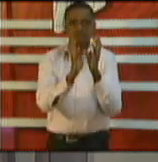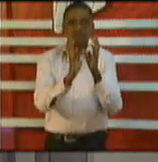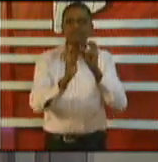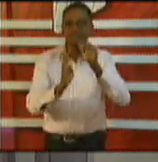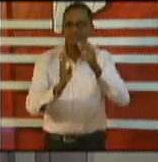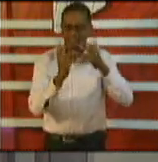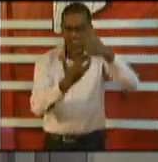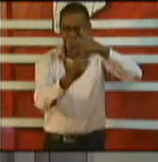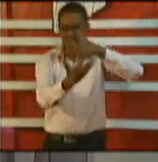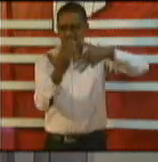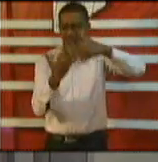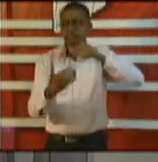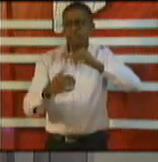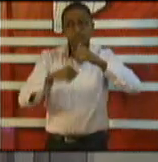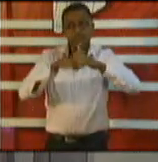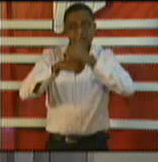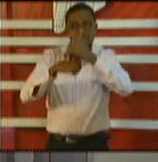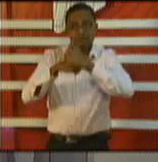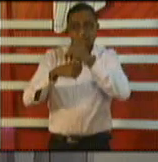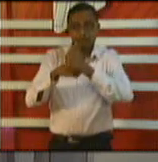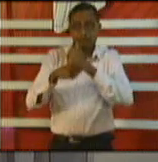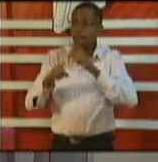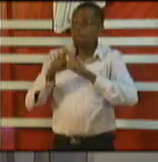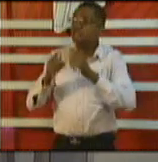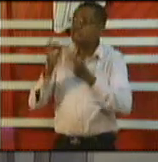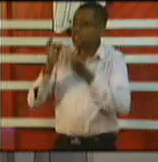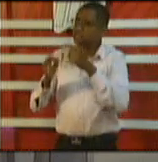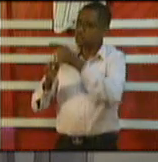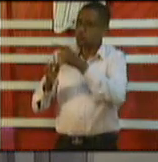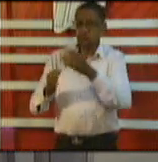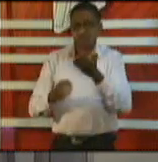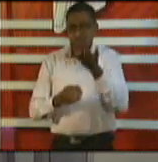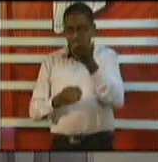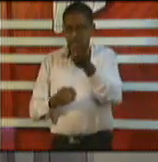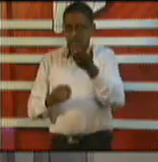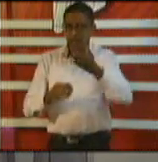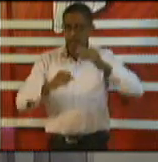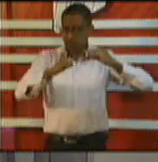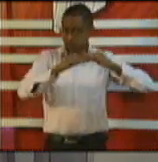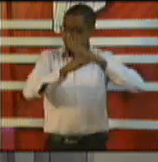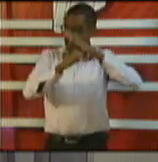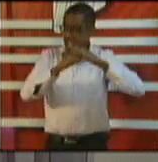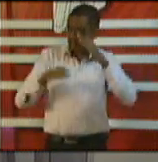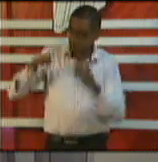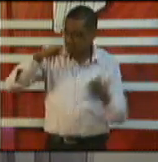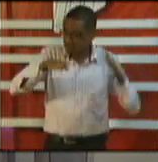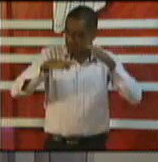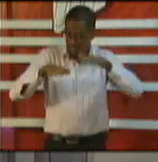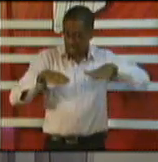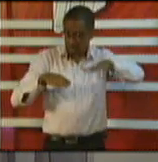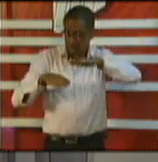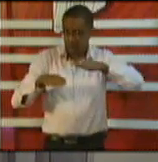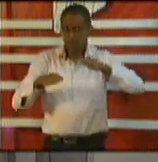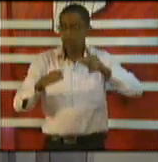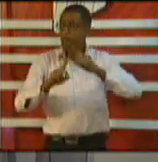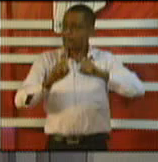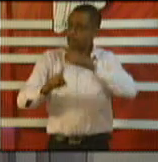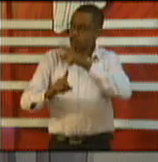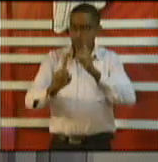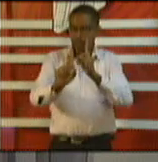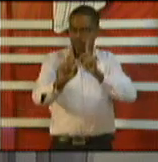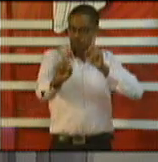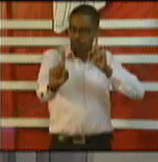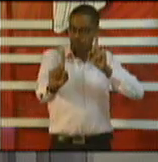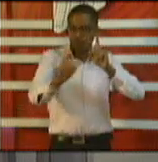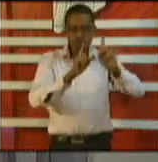a beach with natural ventilation and and you are relatively far apart a couple feet that is fine as opposed